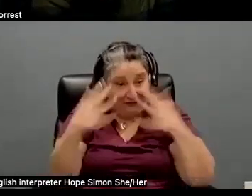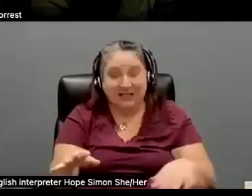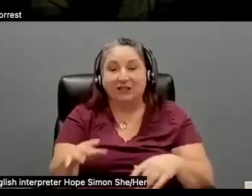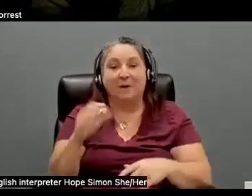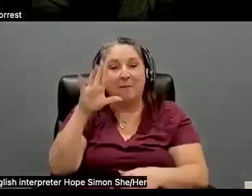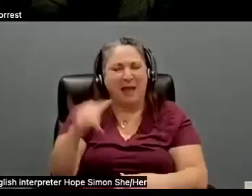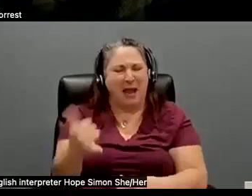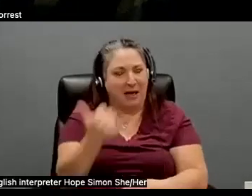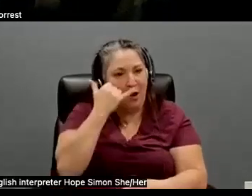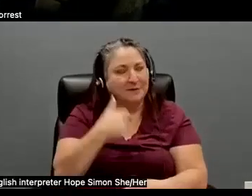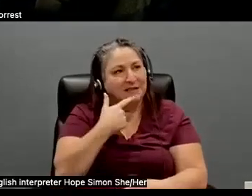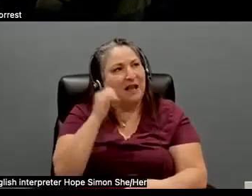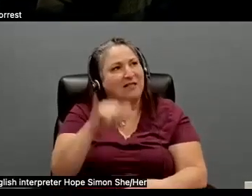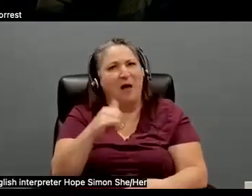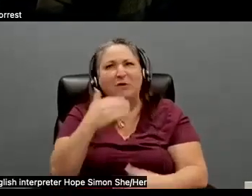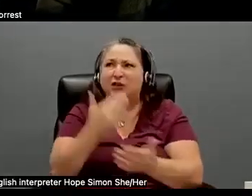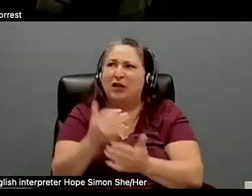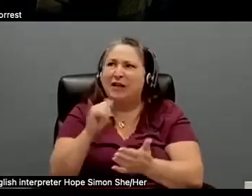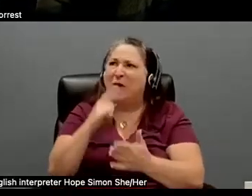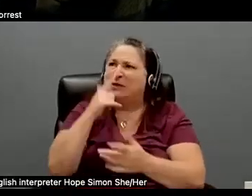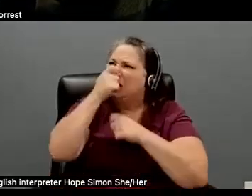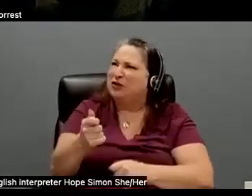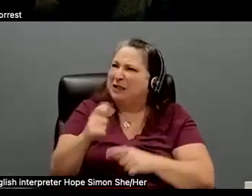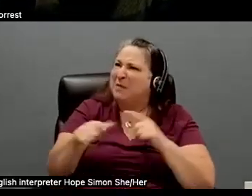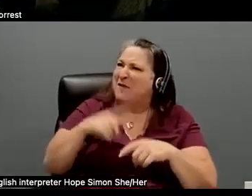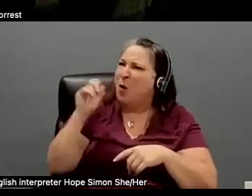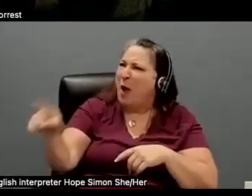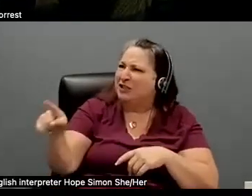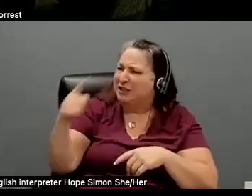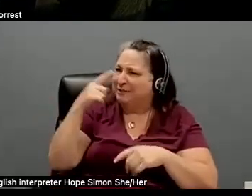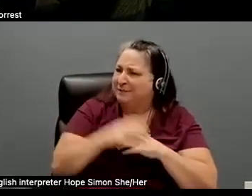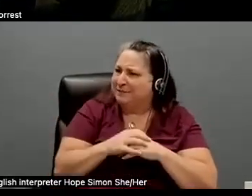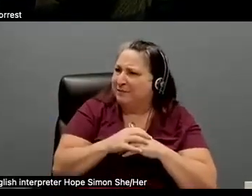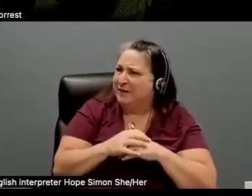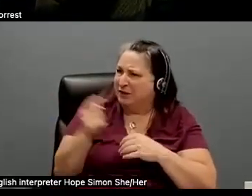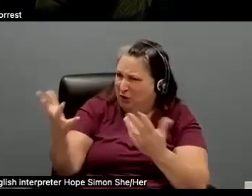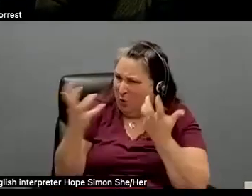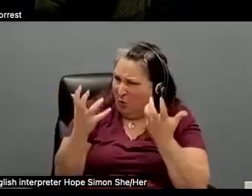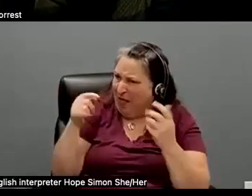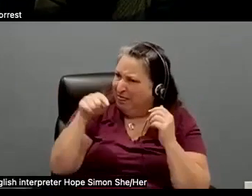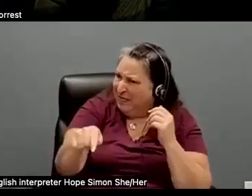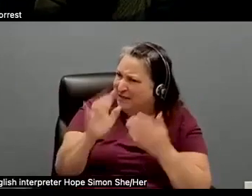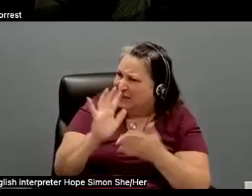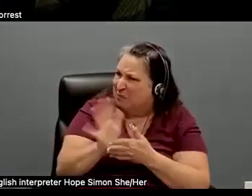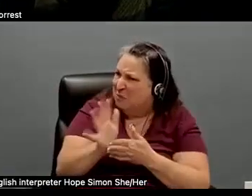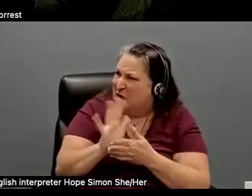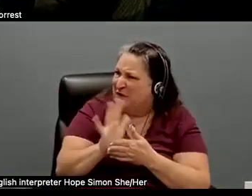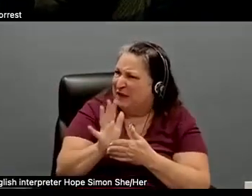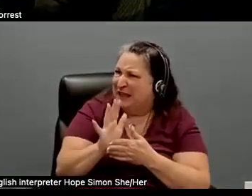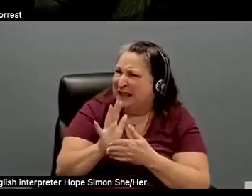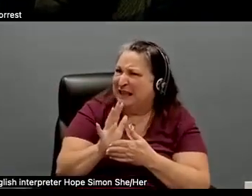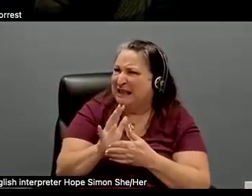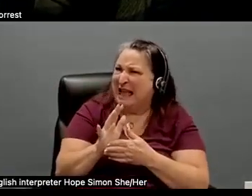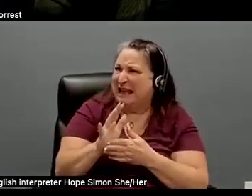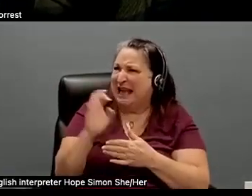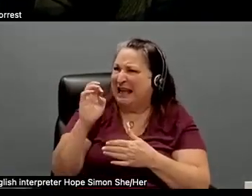that was good. That was really interesting. But I have a question for you. Do you want this to be like, you know, sort of an edgy